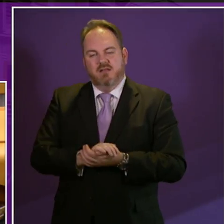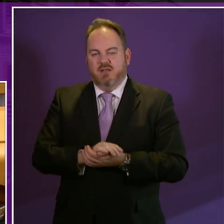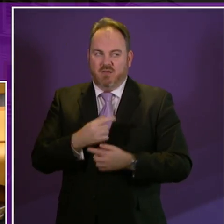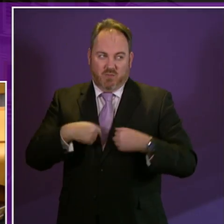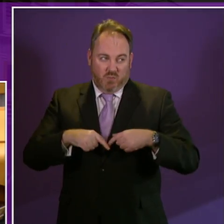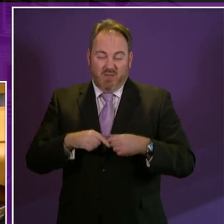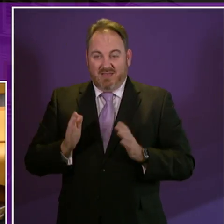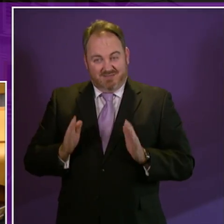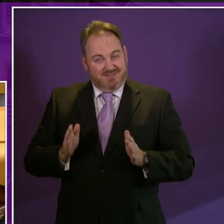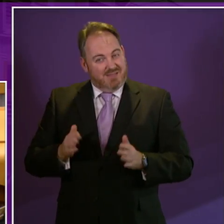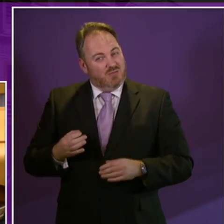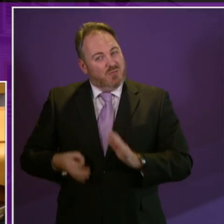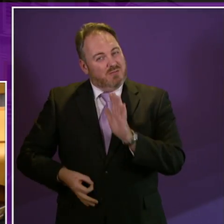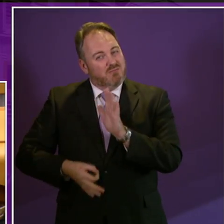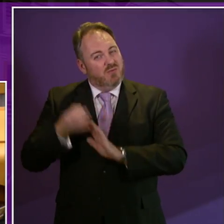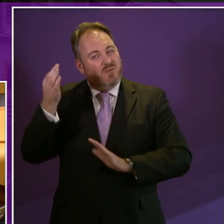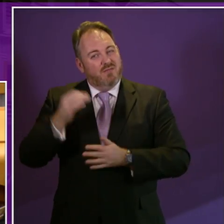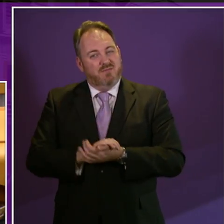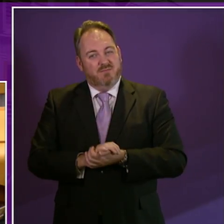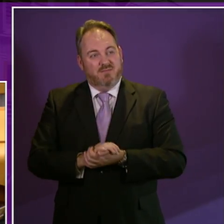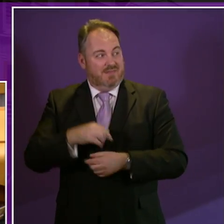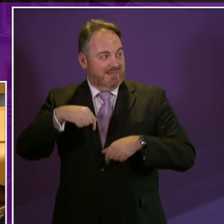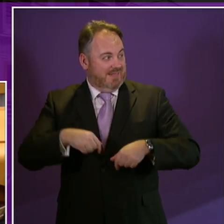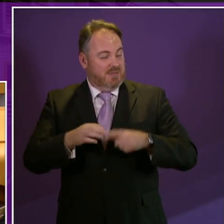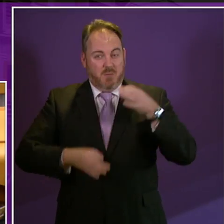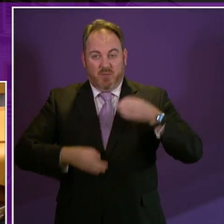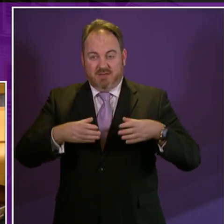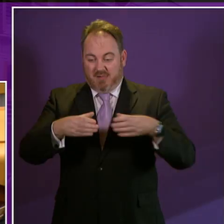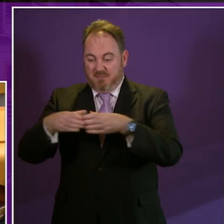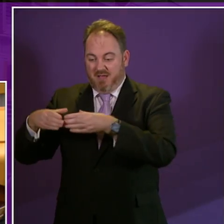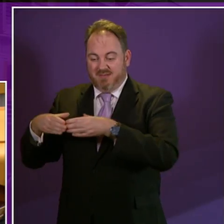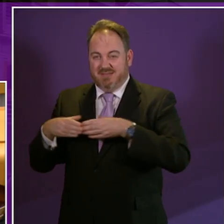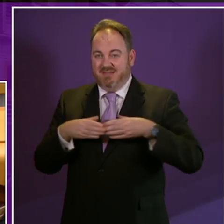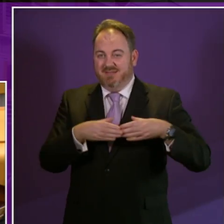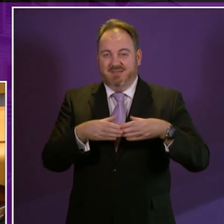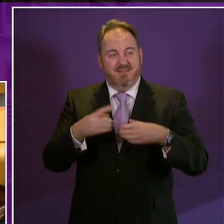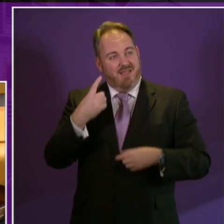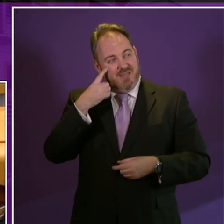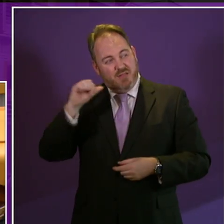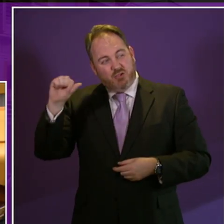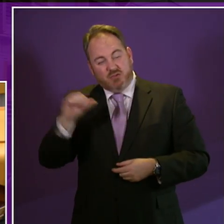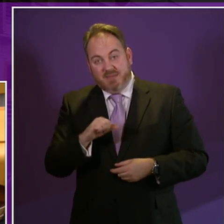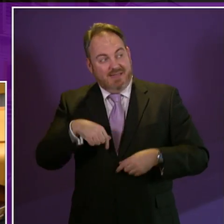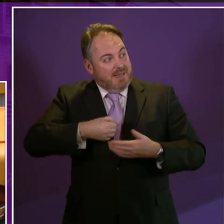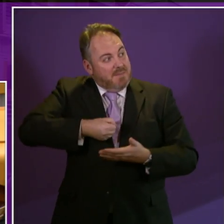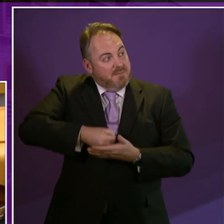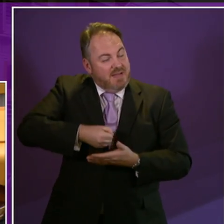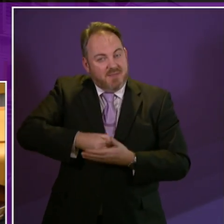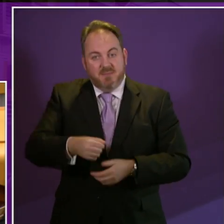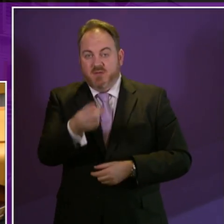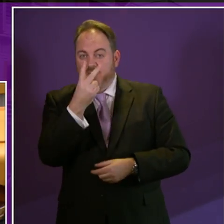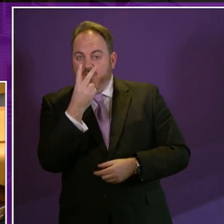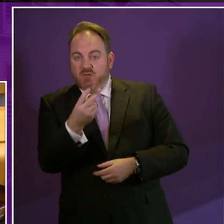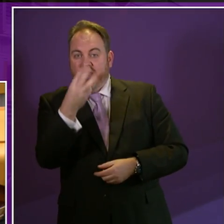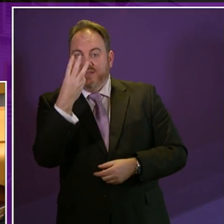do more. As parties, we are underrepresented. If my maths is right, there should be 23 disabled people